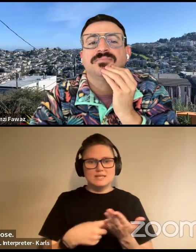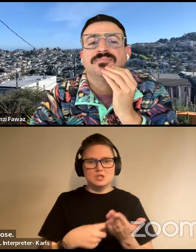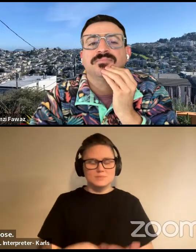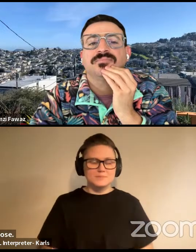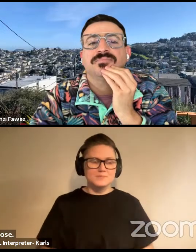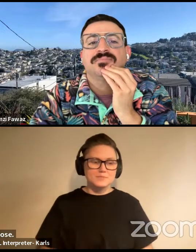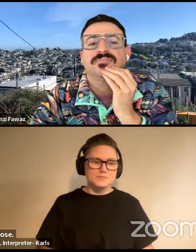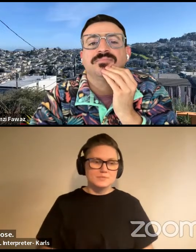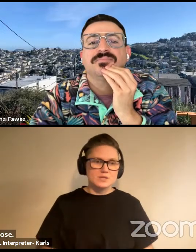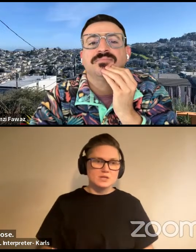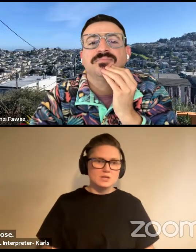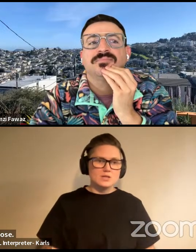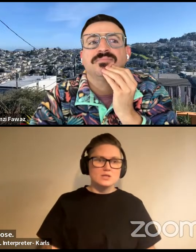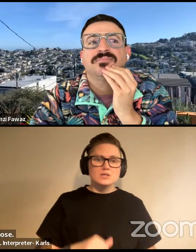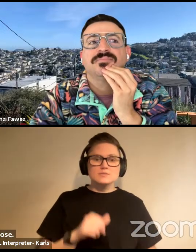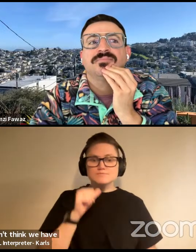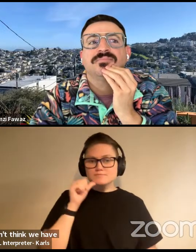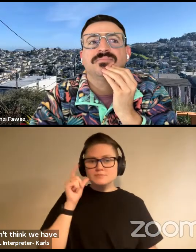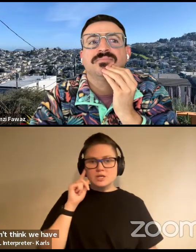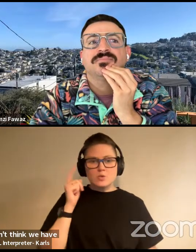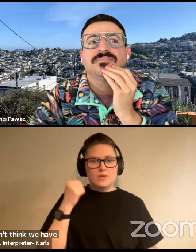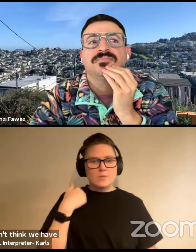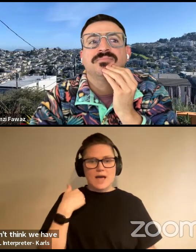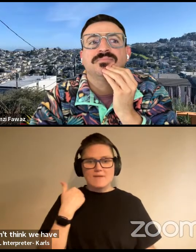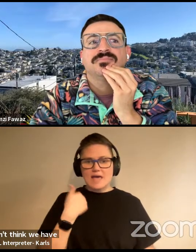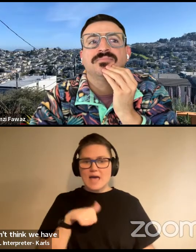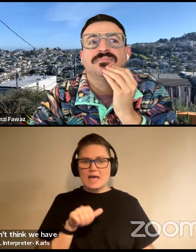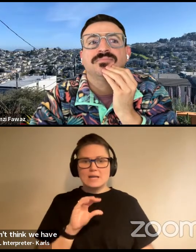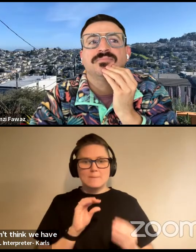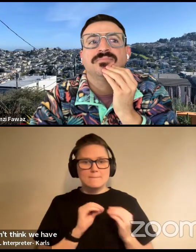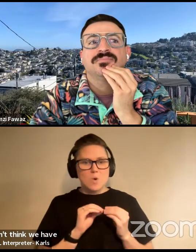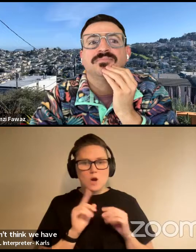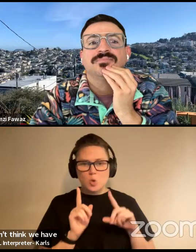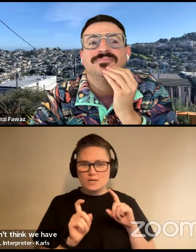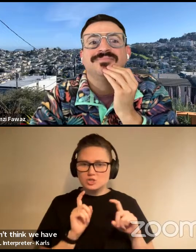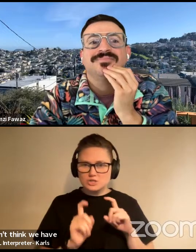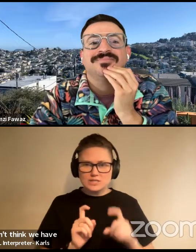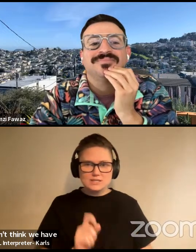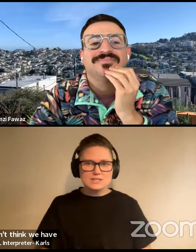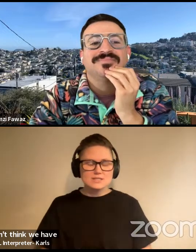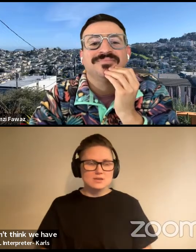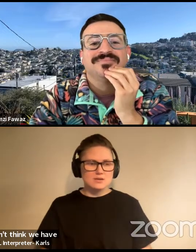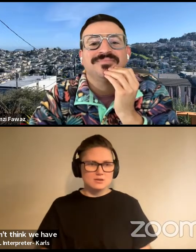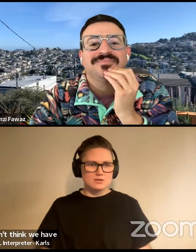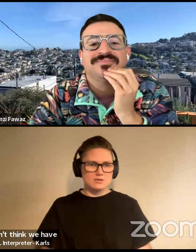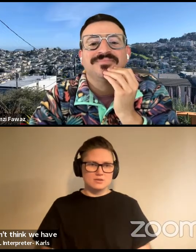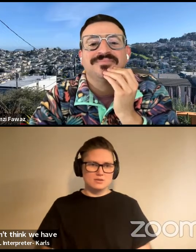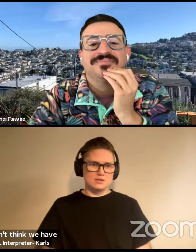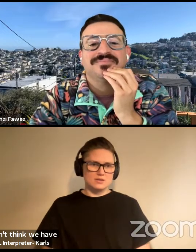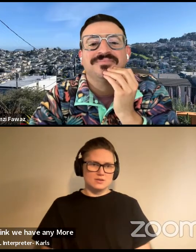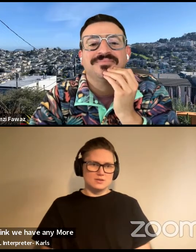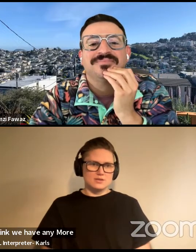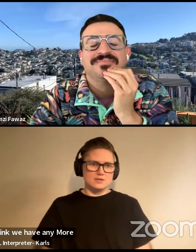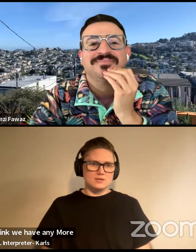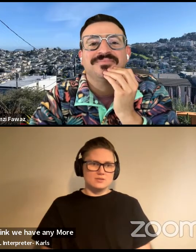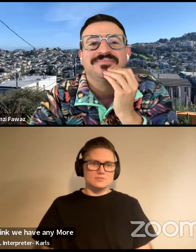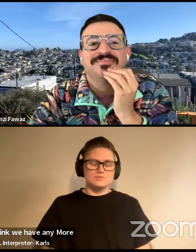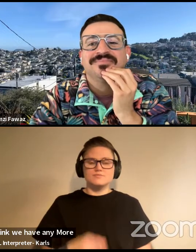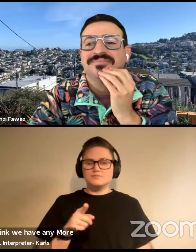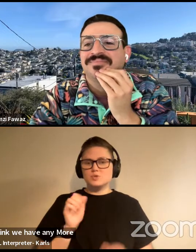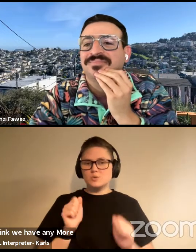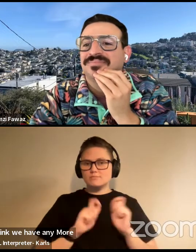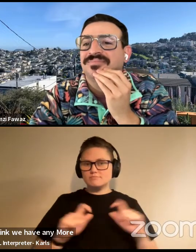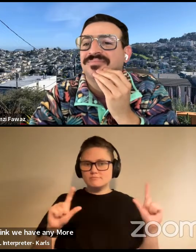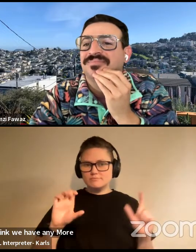Um, I don't think we have any more questions. Uh, you can go to clags